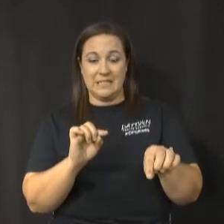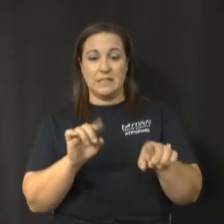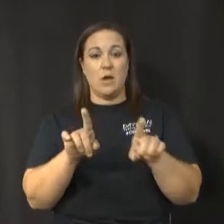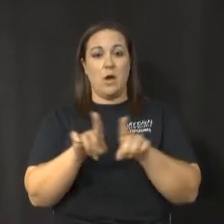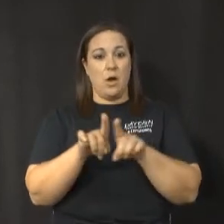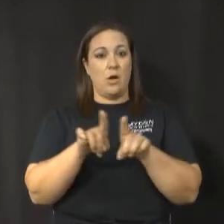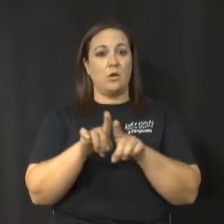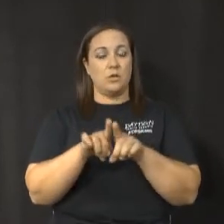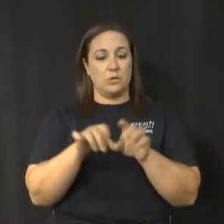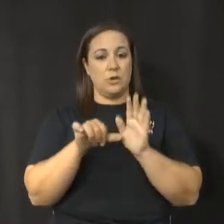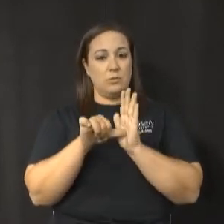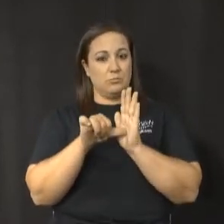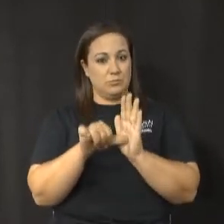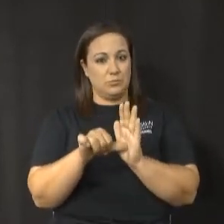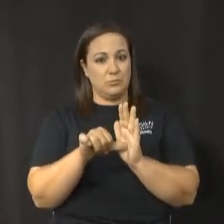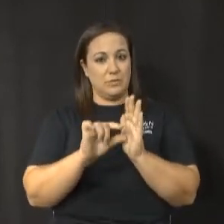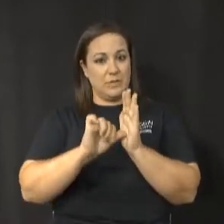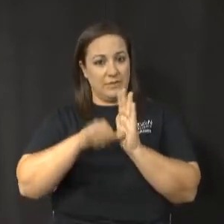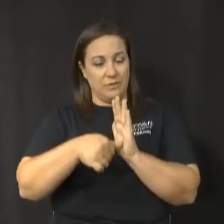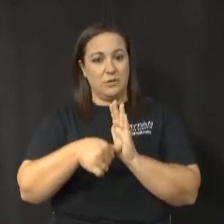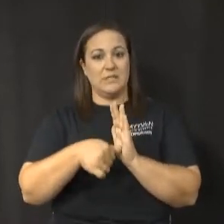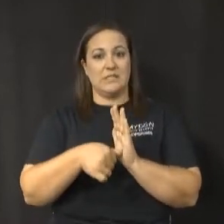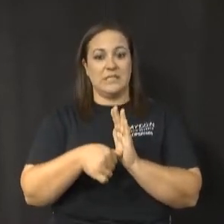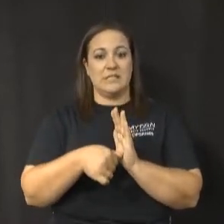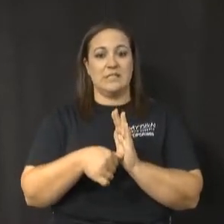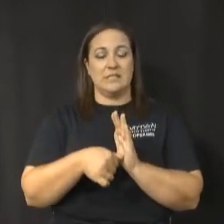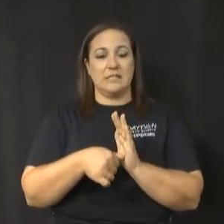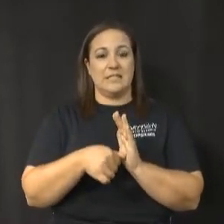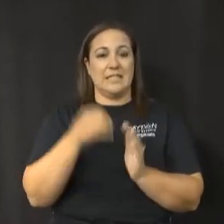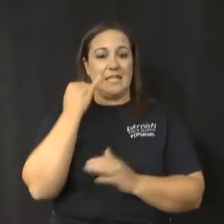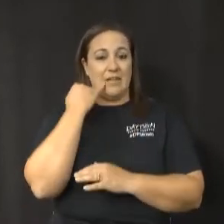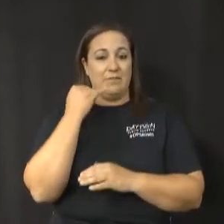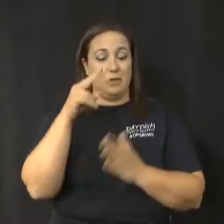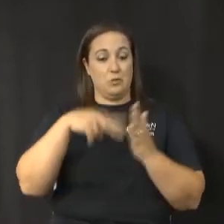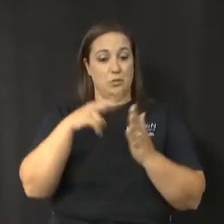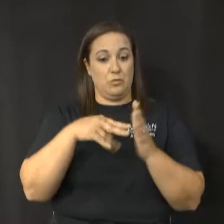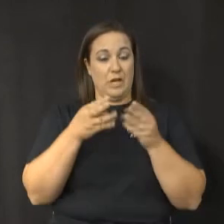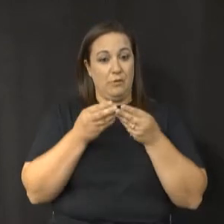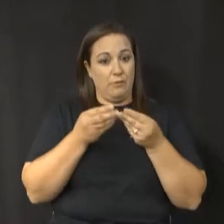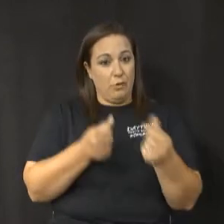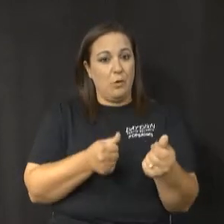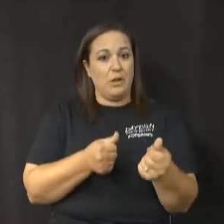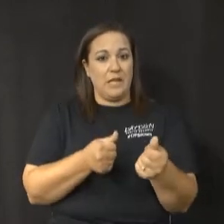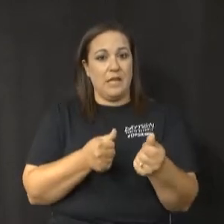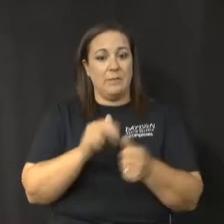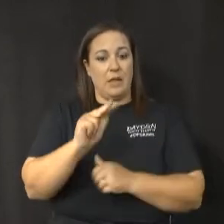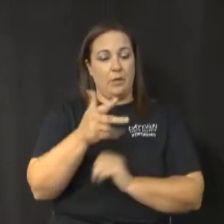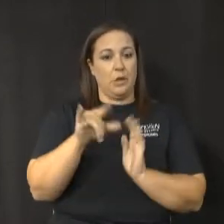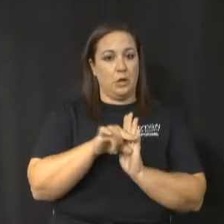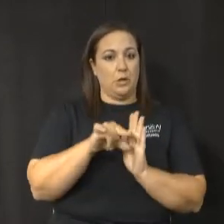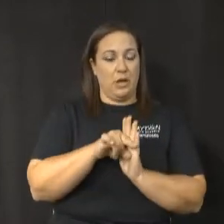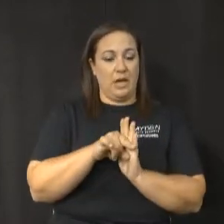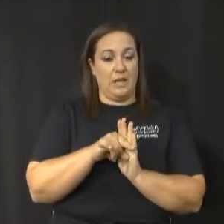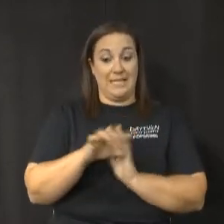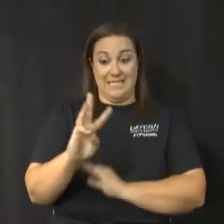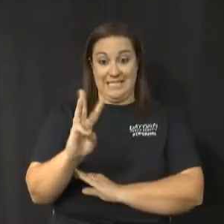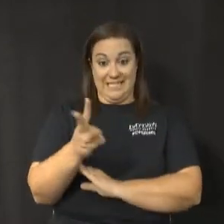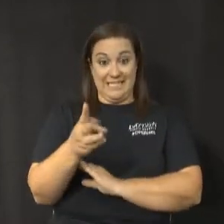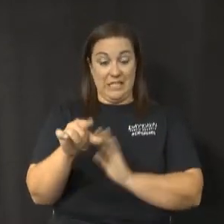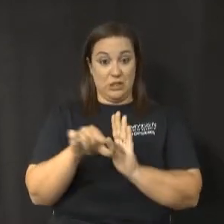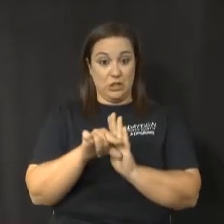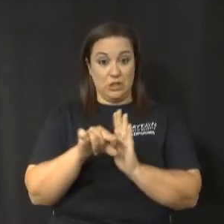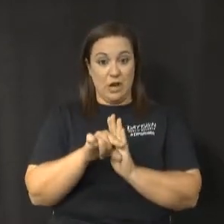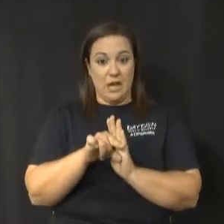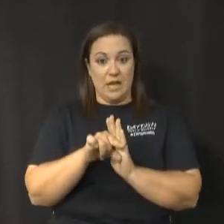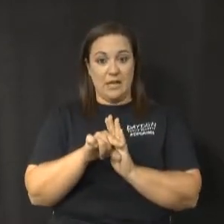proficiently by the end of the third grade. By the sixth grade, chronic absence becomes